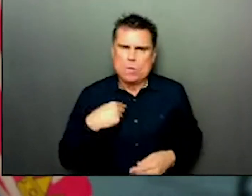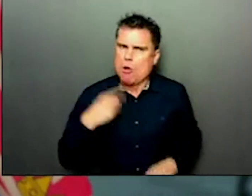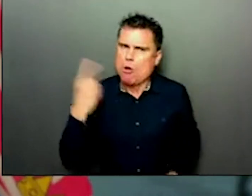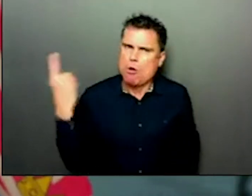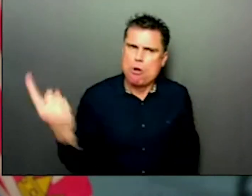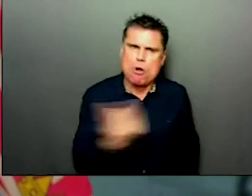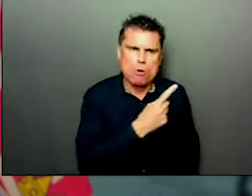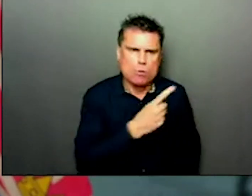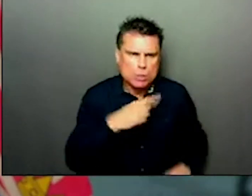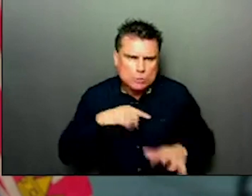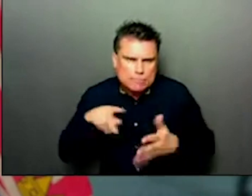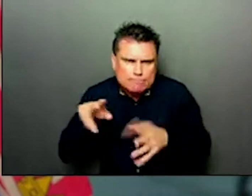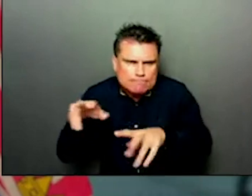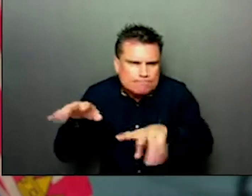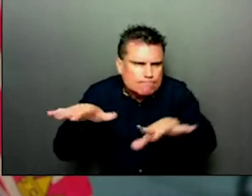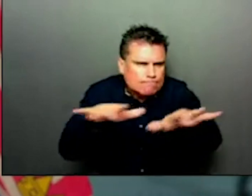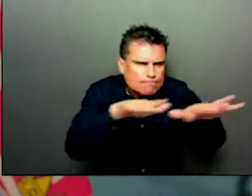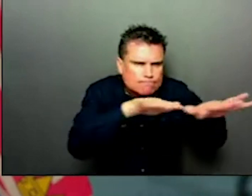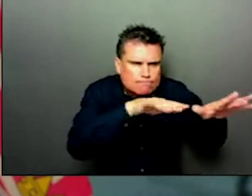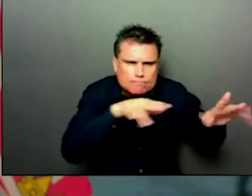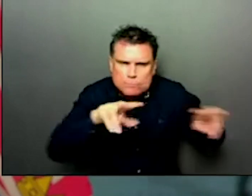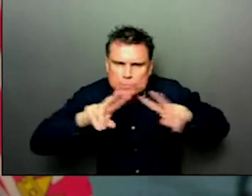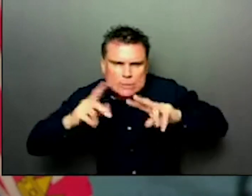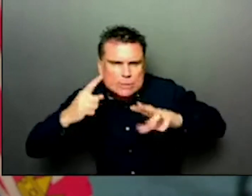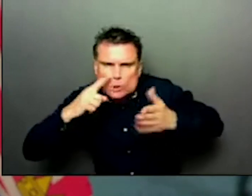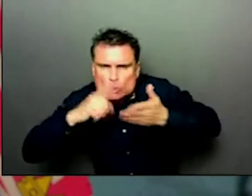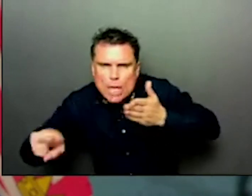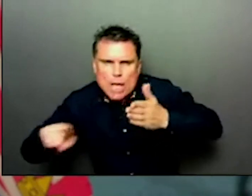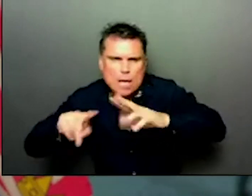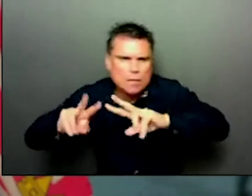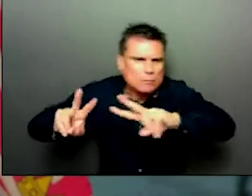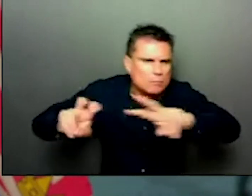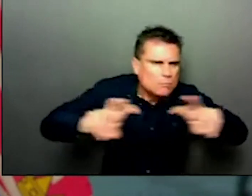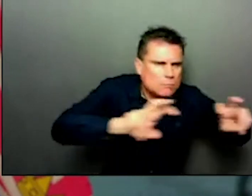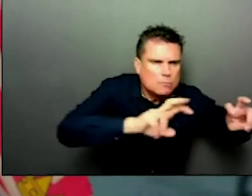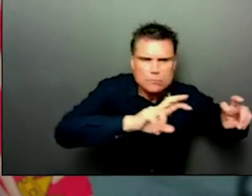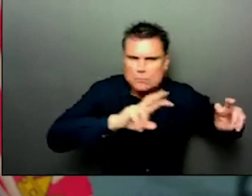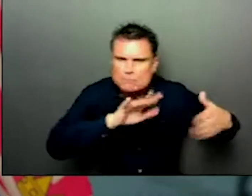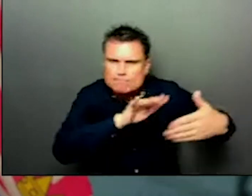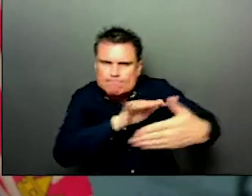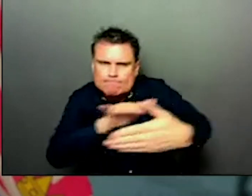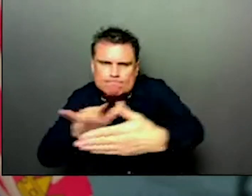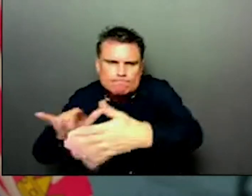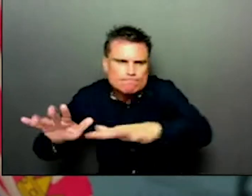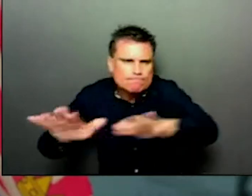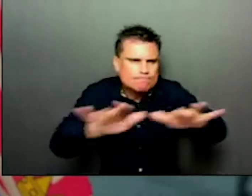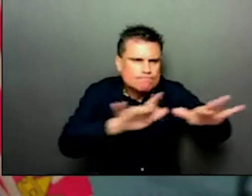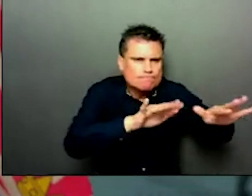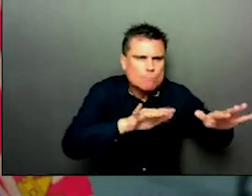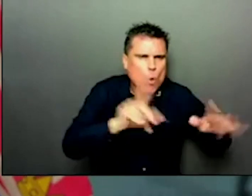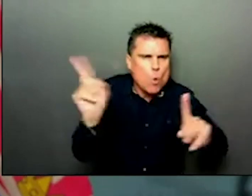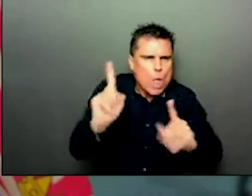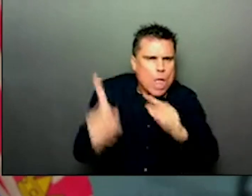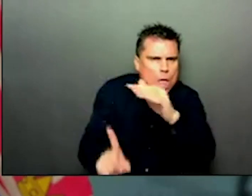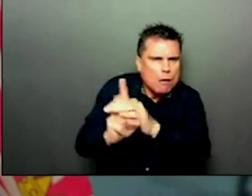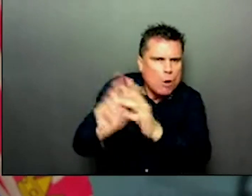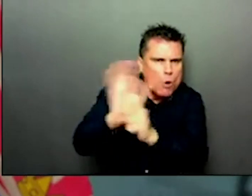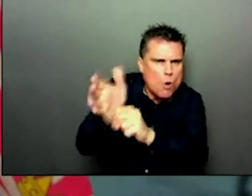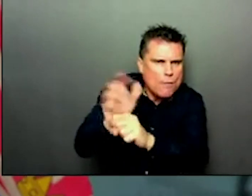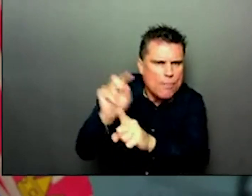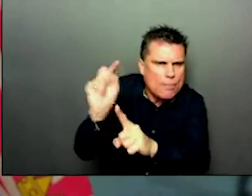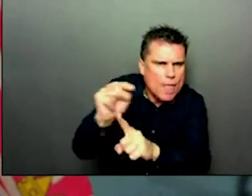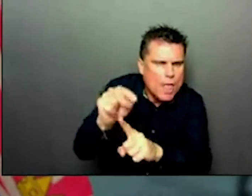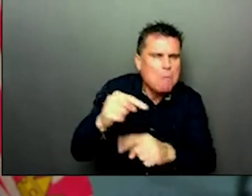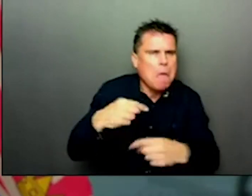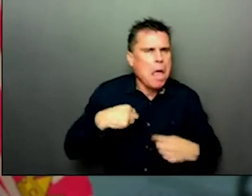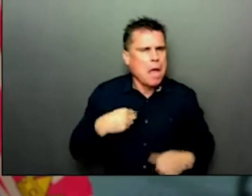transmission events happening. So I don't expect to have to change things in the short term. We are going looking out through